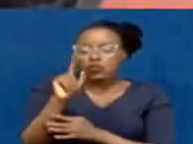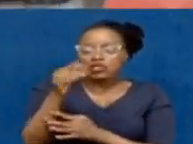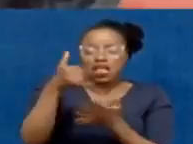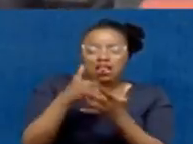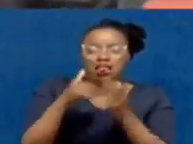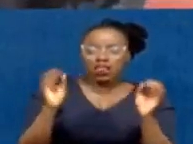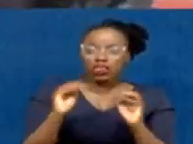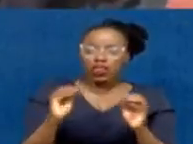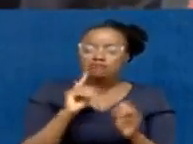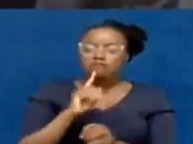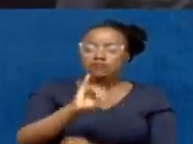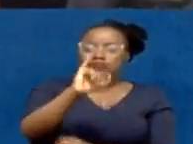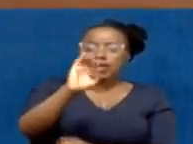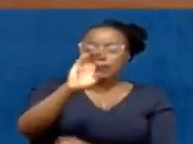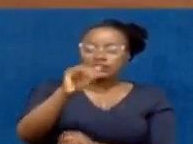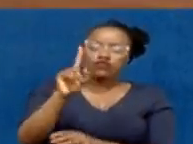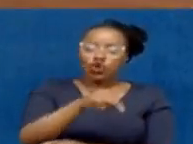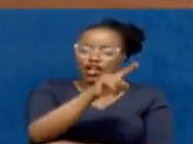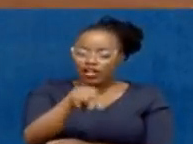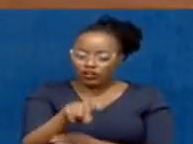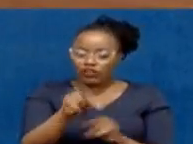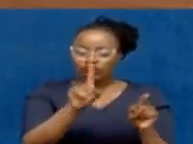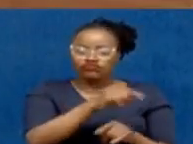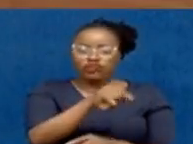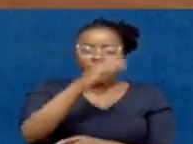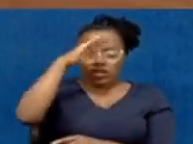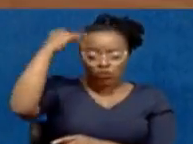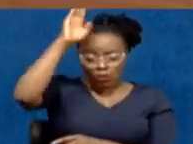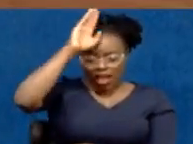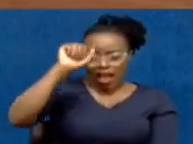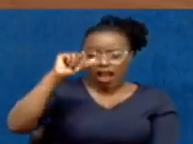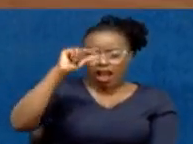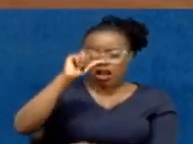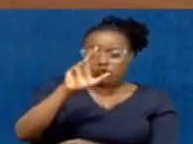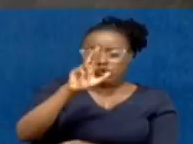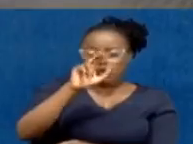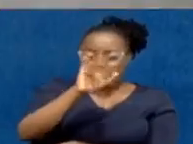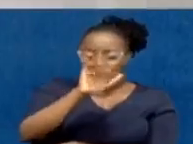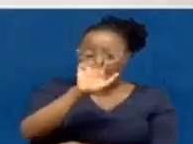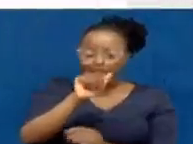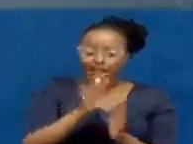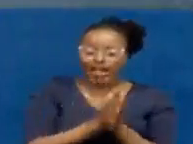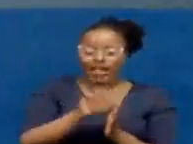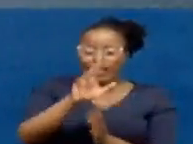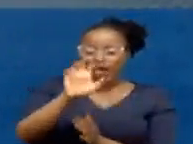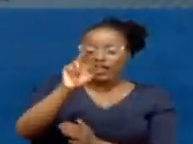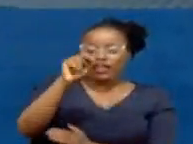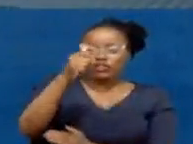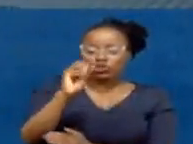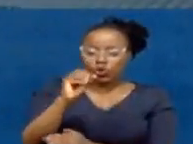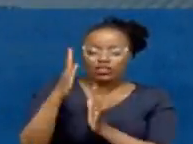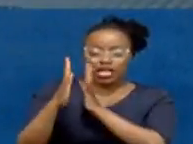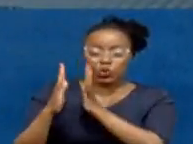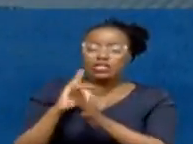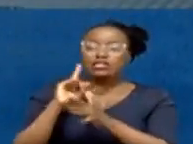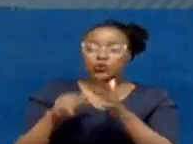The board faulted IBC for wrongfully disqualifying Dubai-based Alguraer Entol Security. PPRB established that,